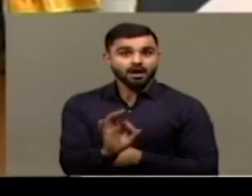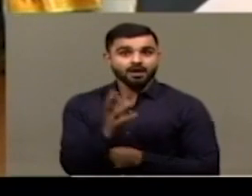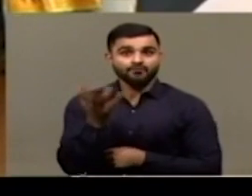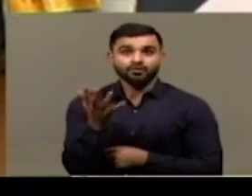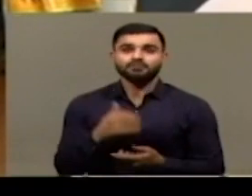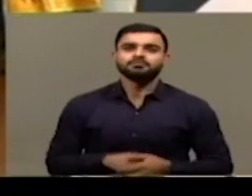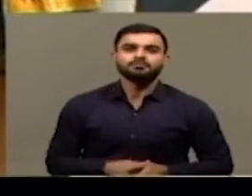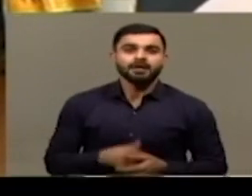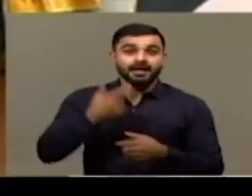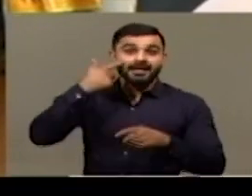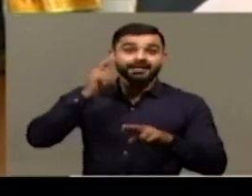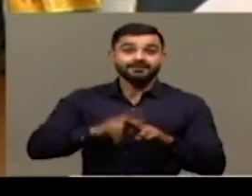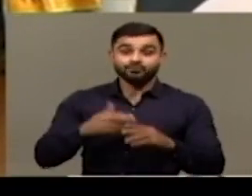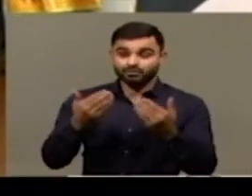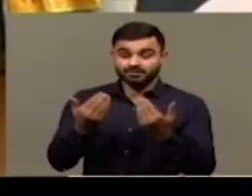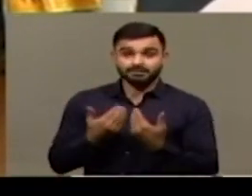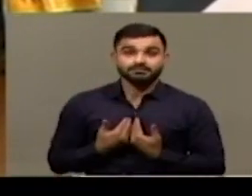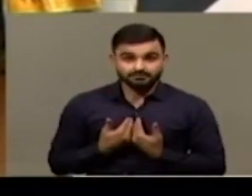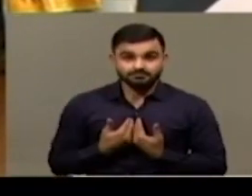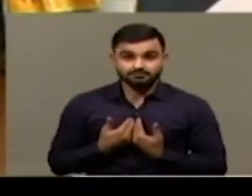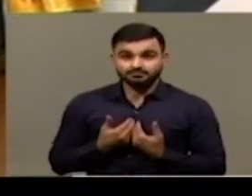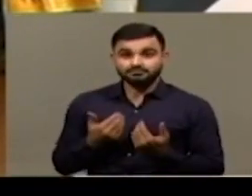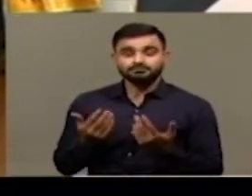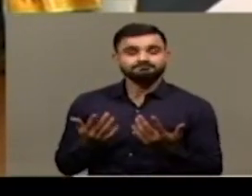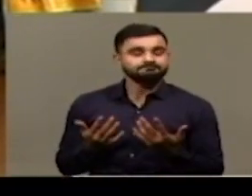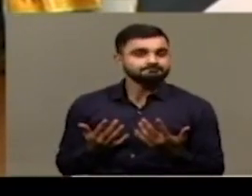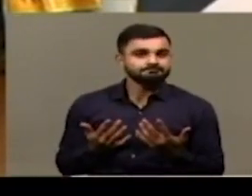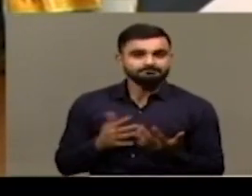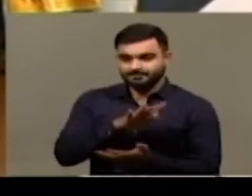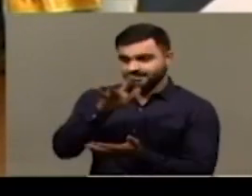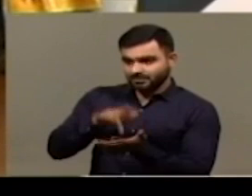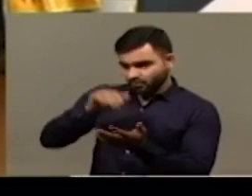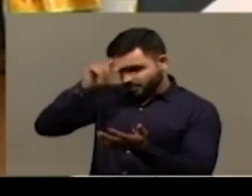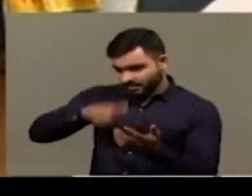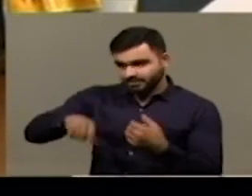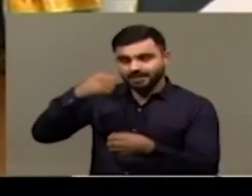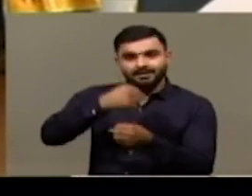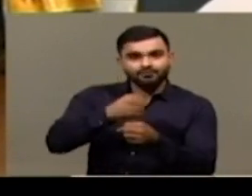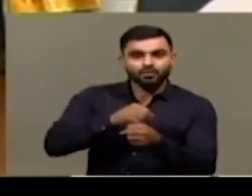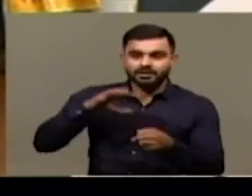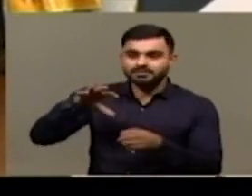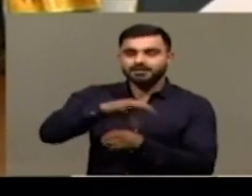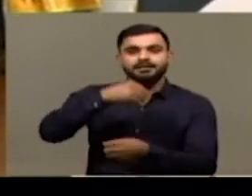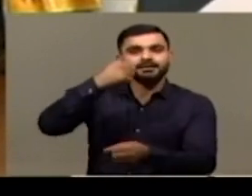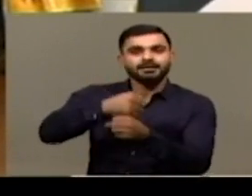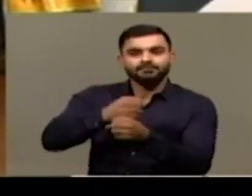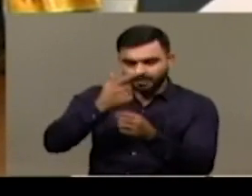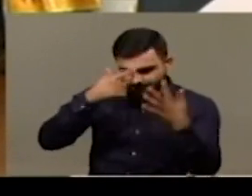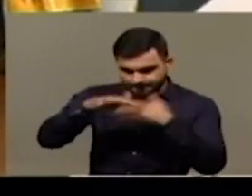reach central government or state government schemes or if we central or if